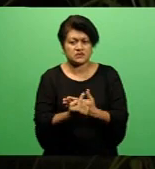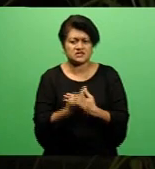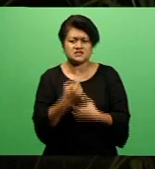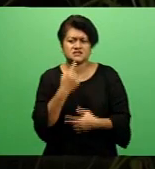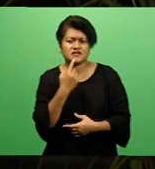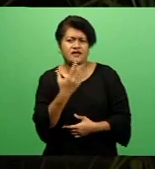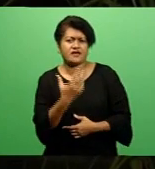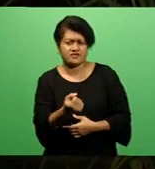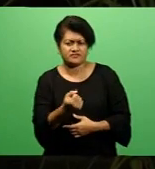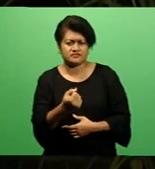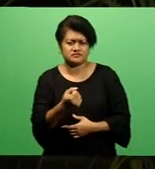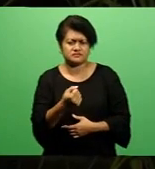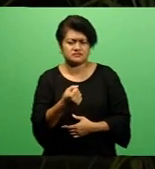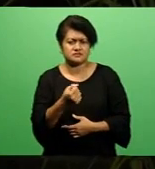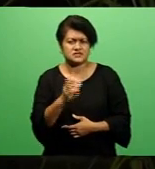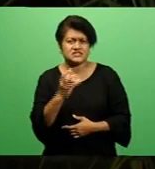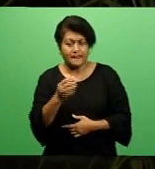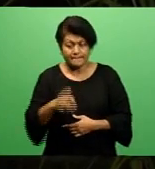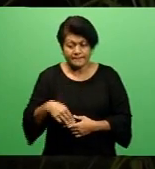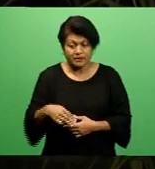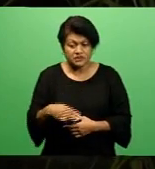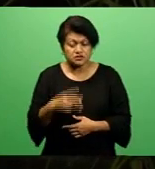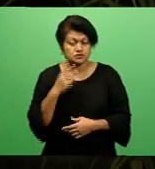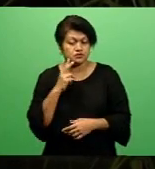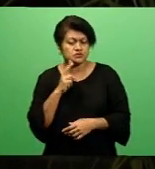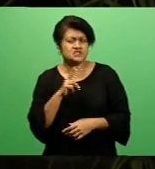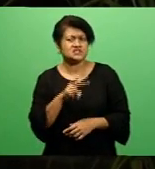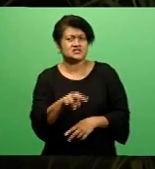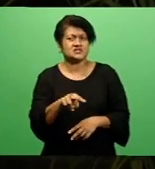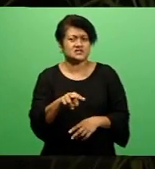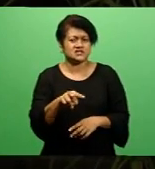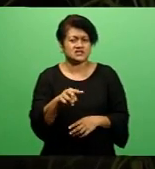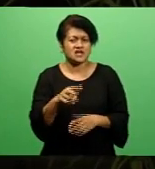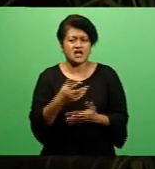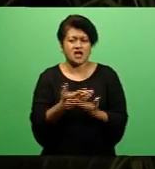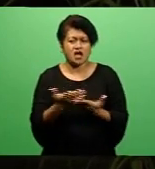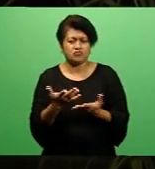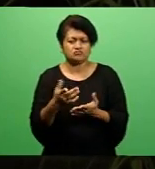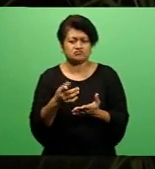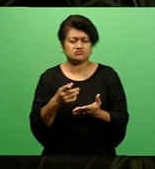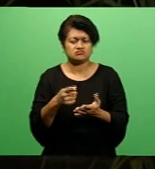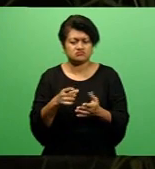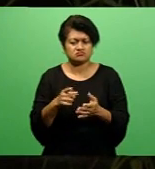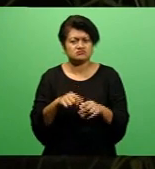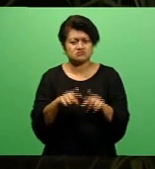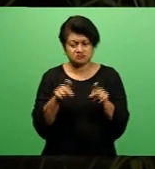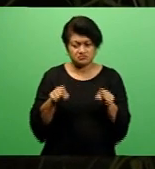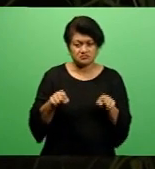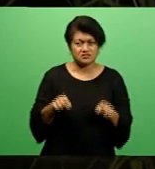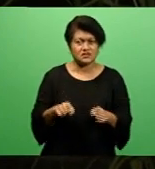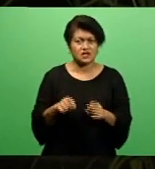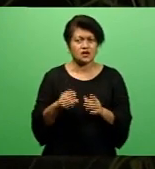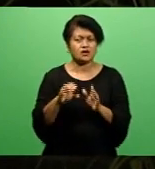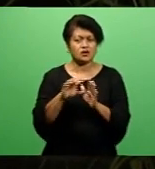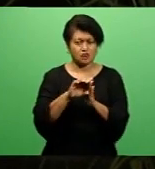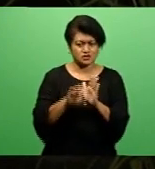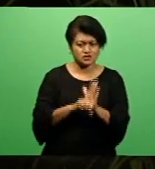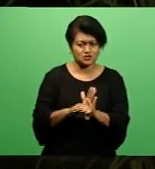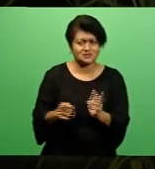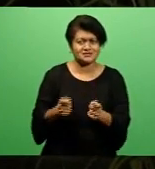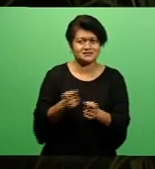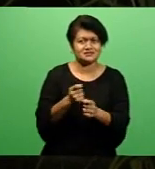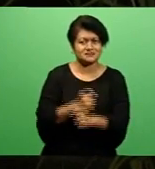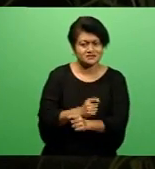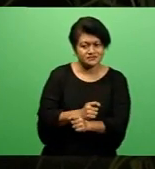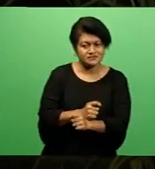members to look through the amendments of the party's constitution, as he assured a